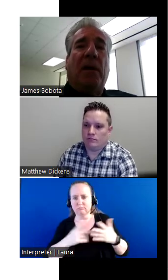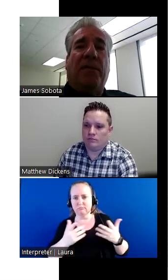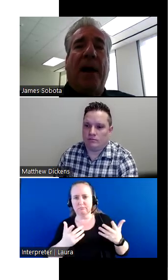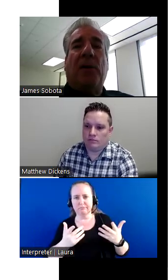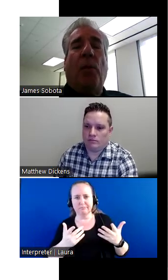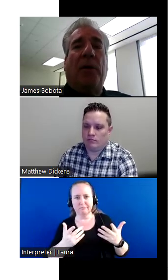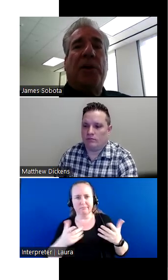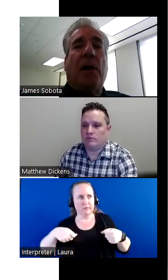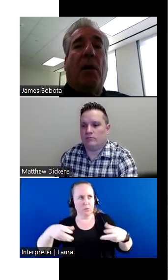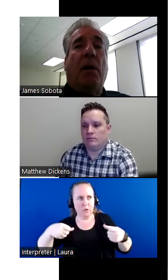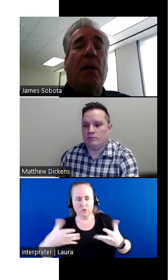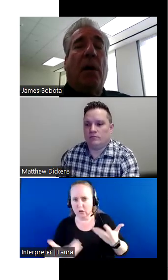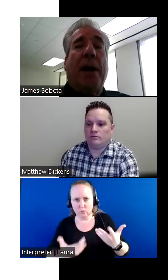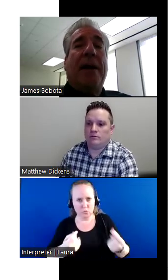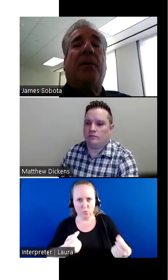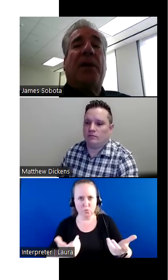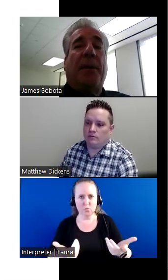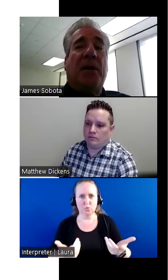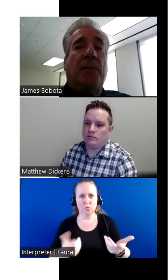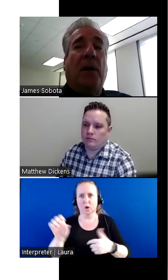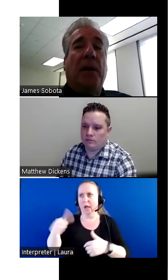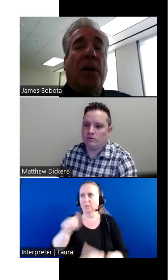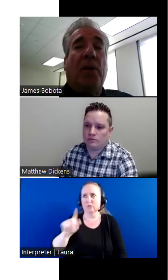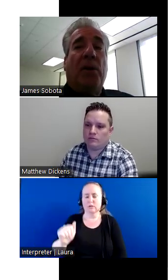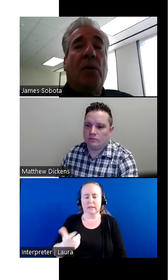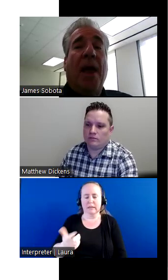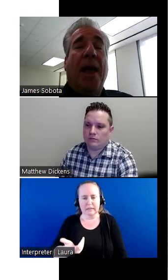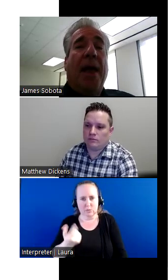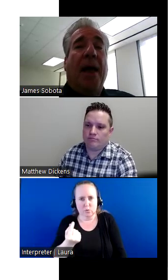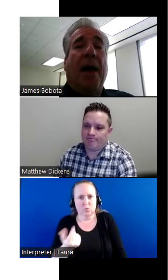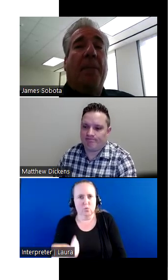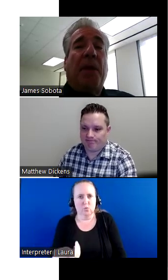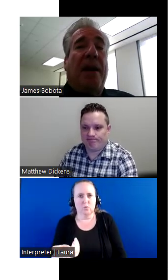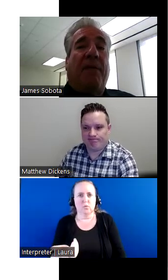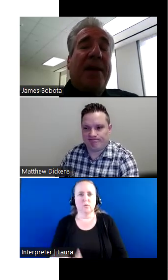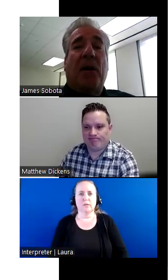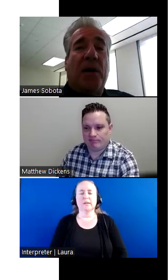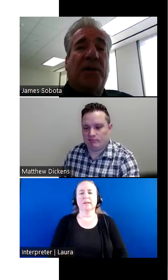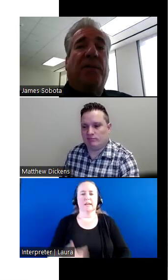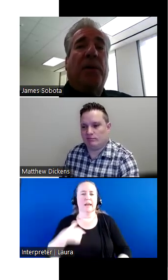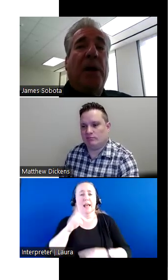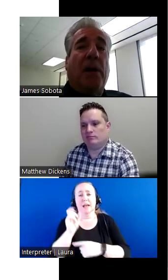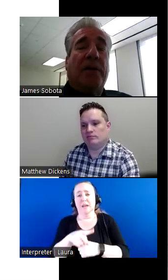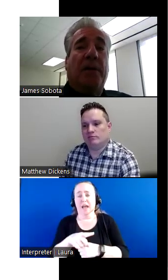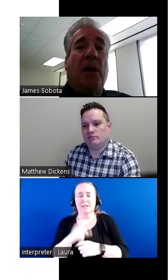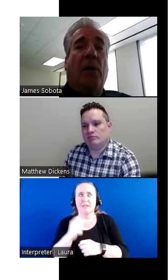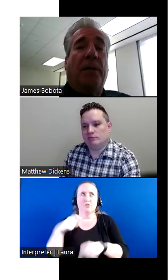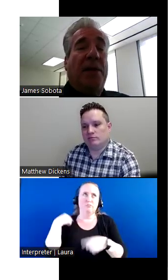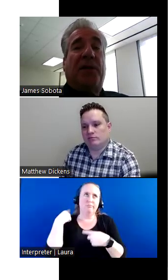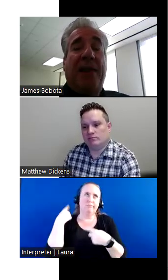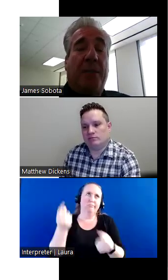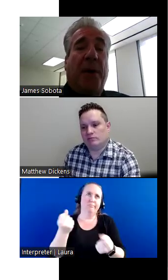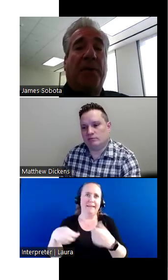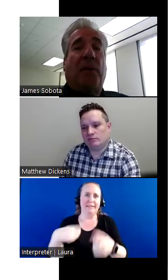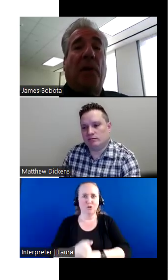when they're confined to a wheelchair or, or any other type of disability, what do you do? Um, and I've asked that question for years and, you know,